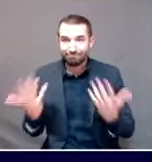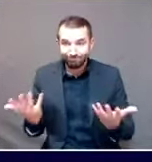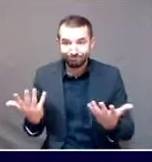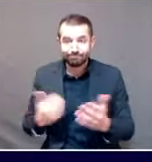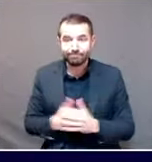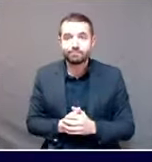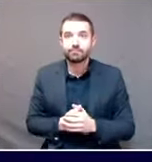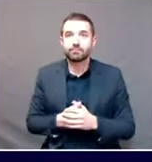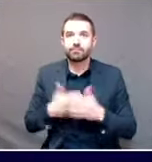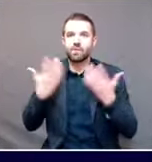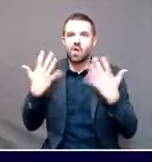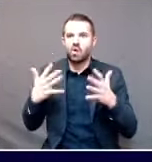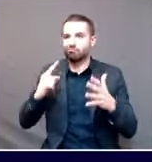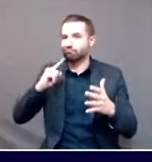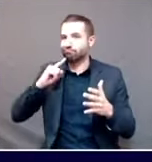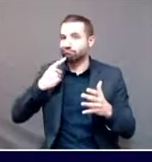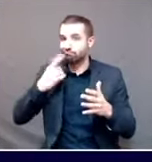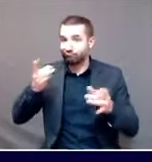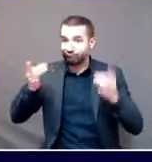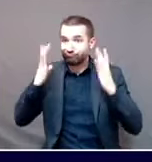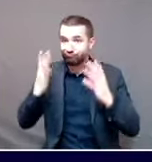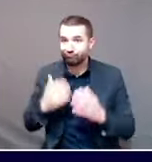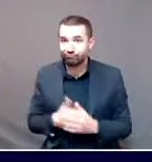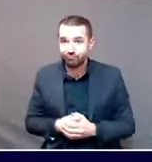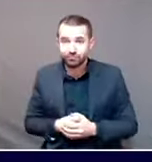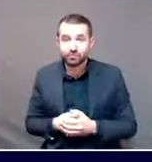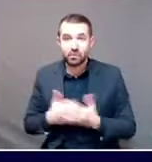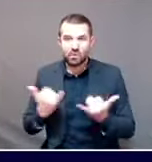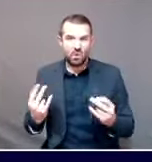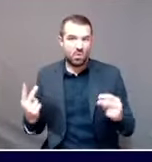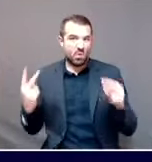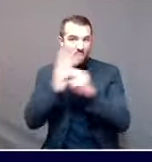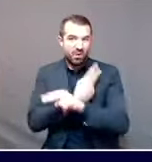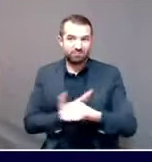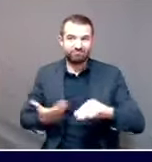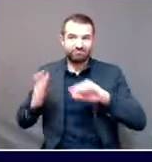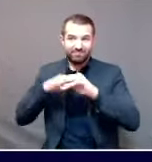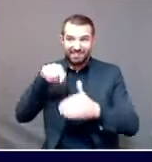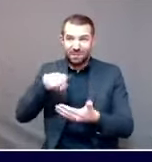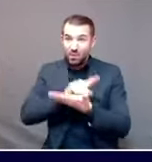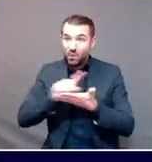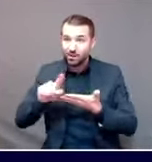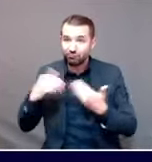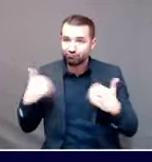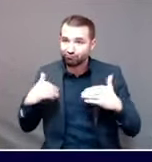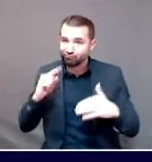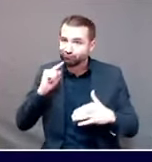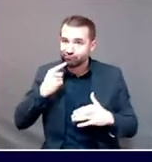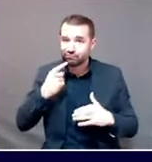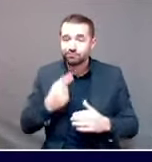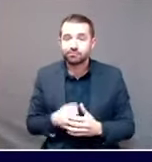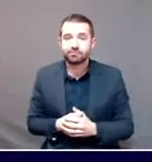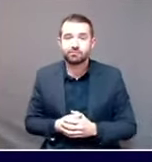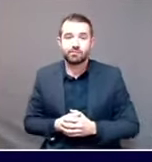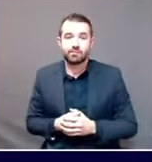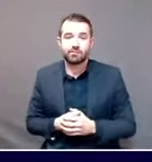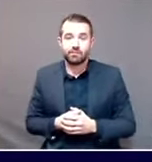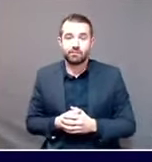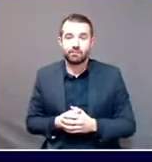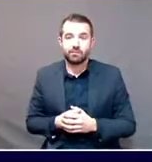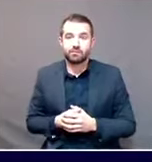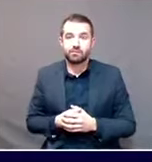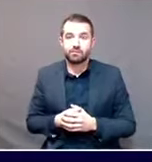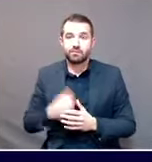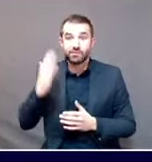and now they have become even more so just this week. This is a reflection of a confluence of factors.